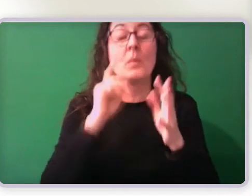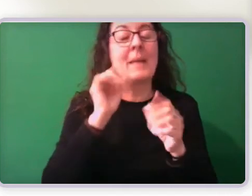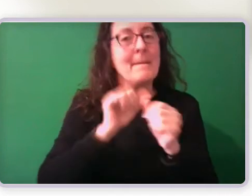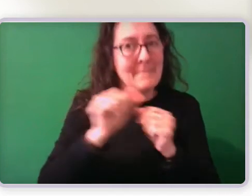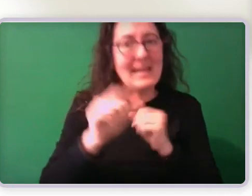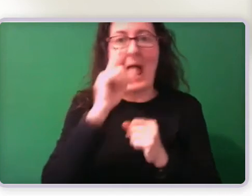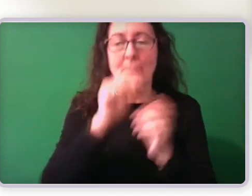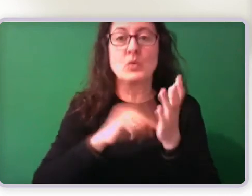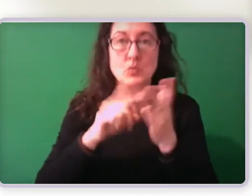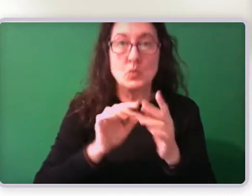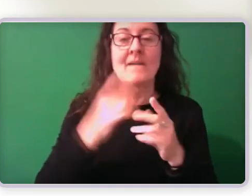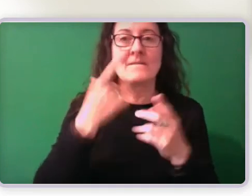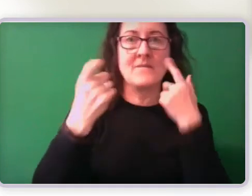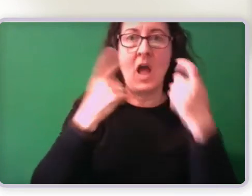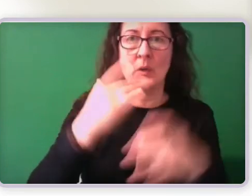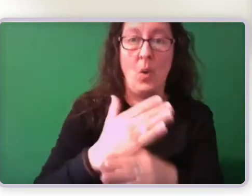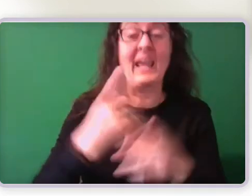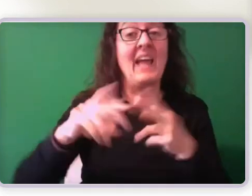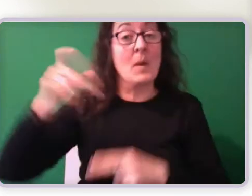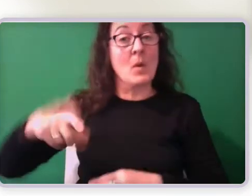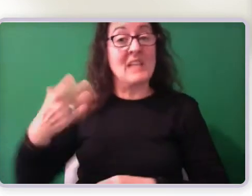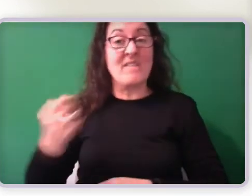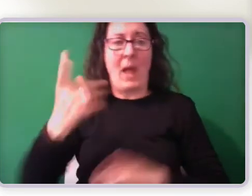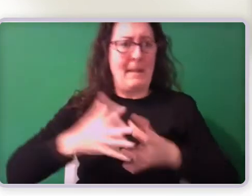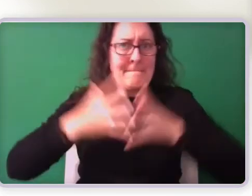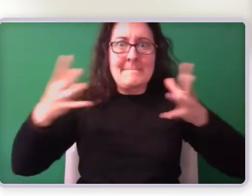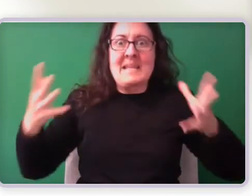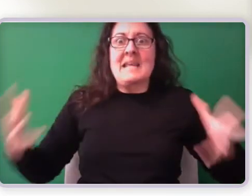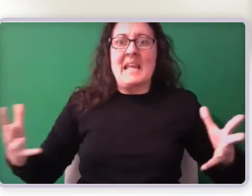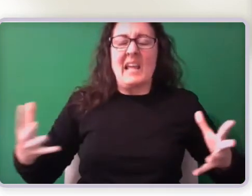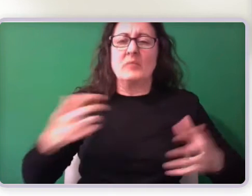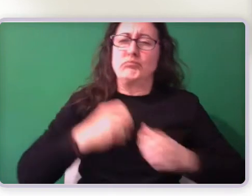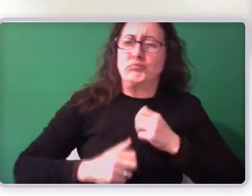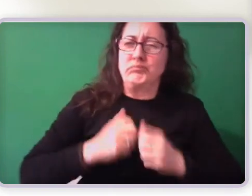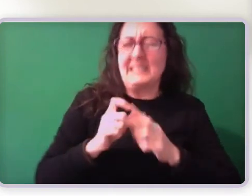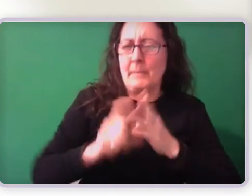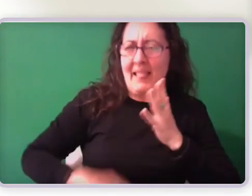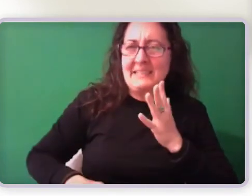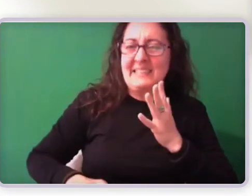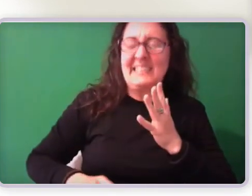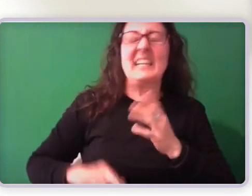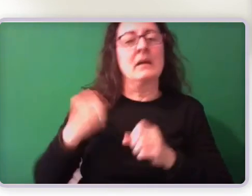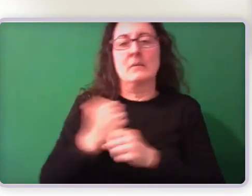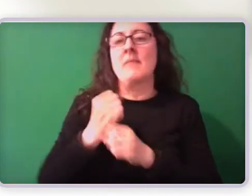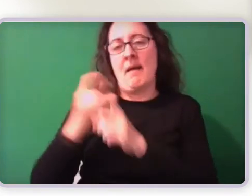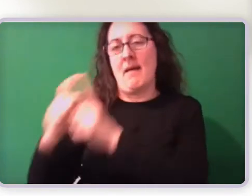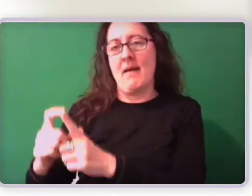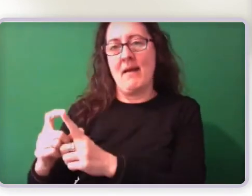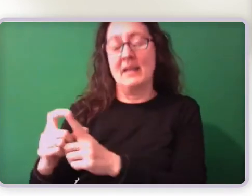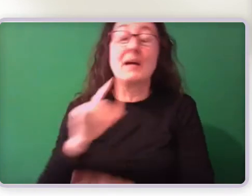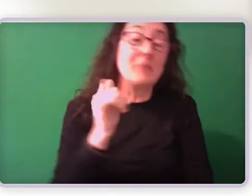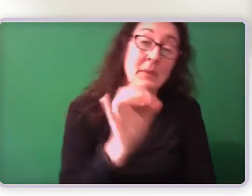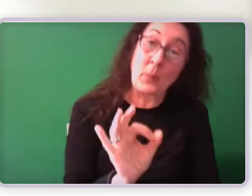has one big impairment. But that may not be the case. A person who has several